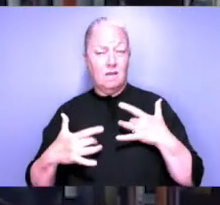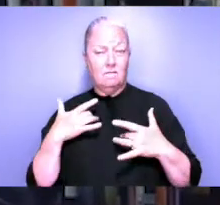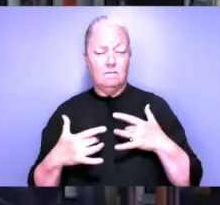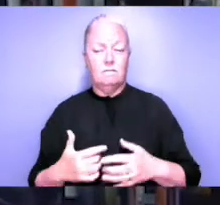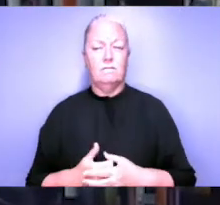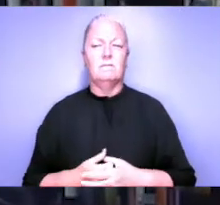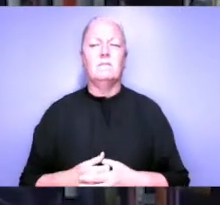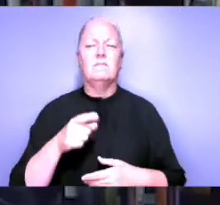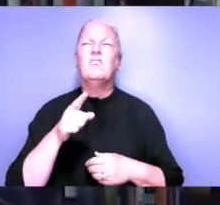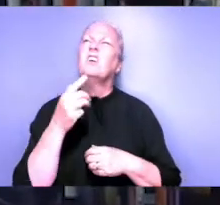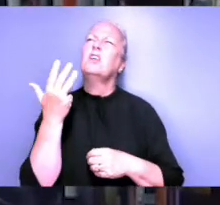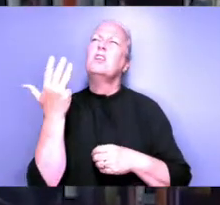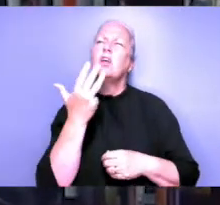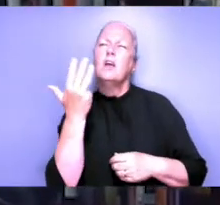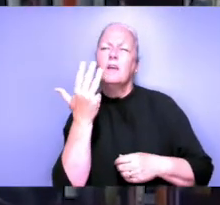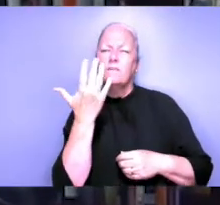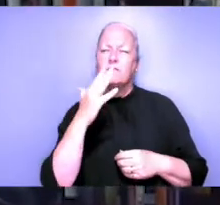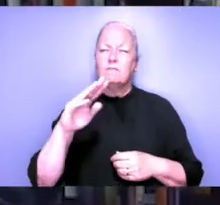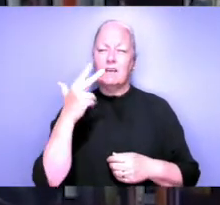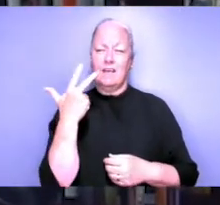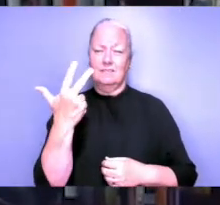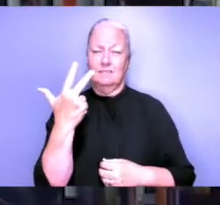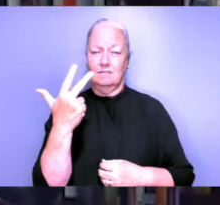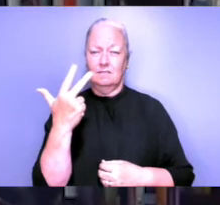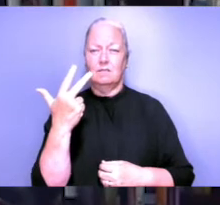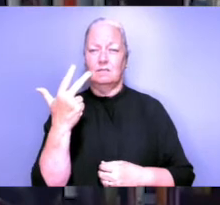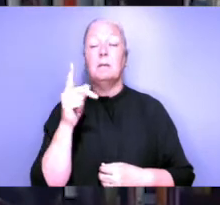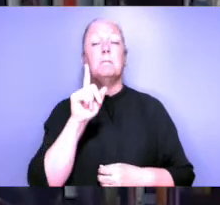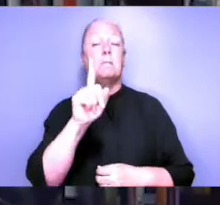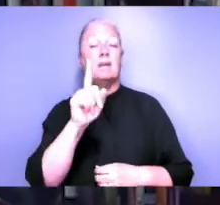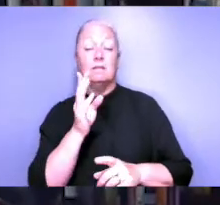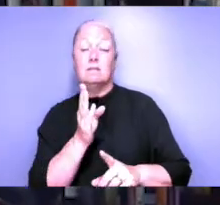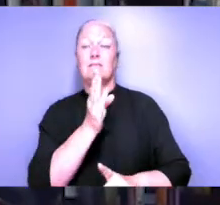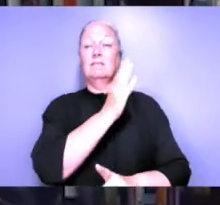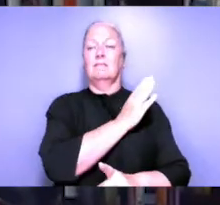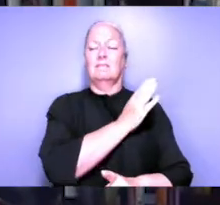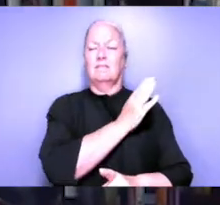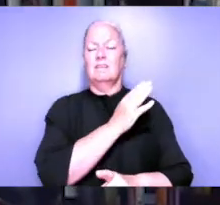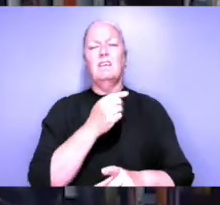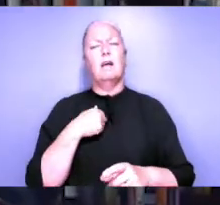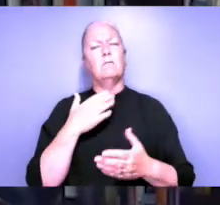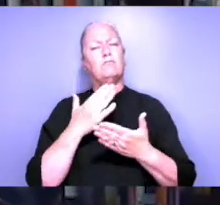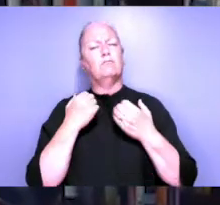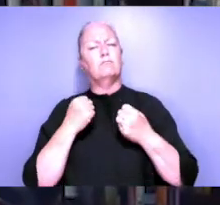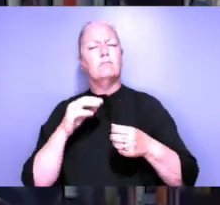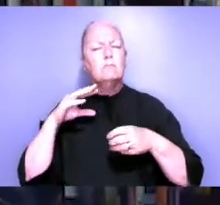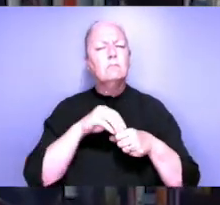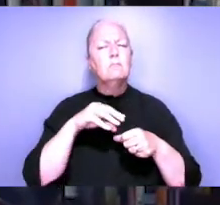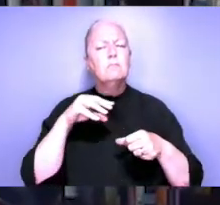in 1958. But before then, I had been active in